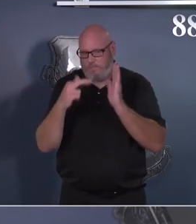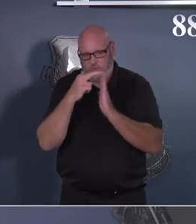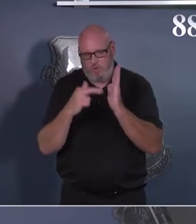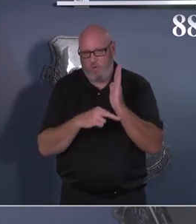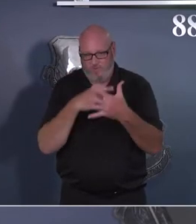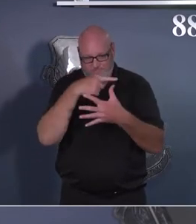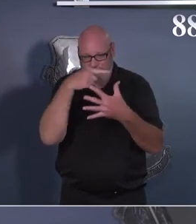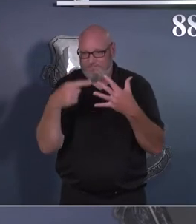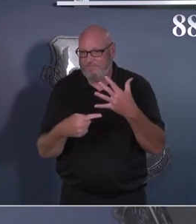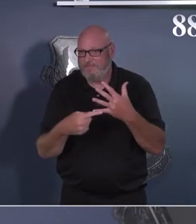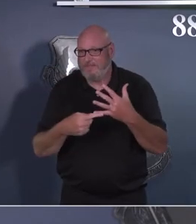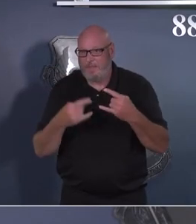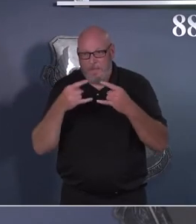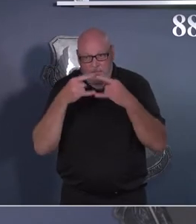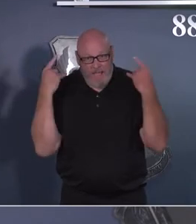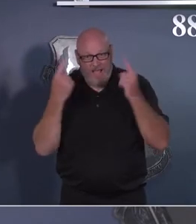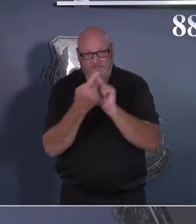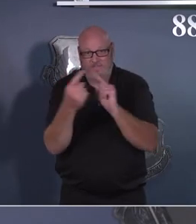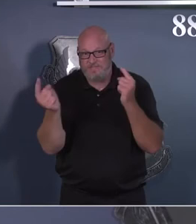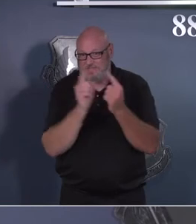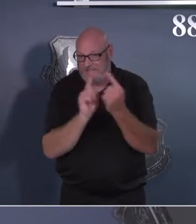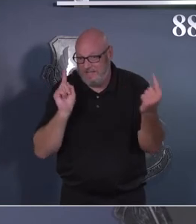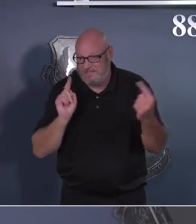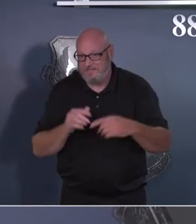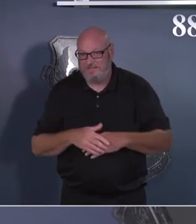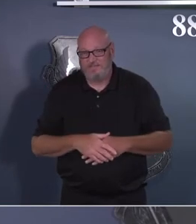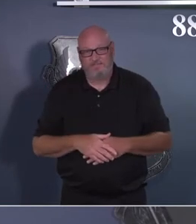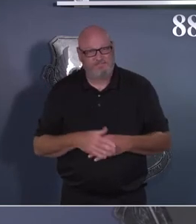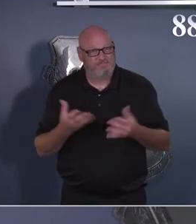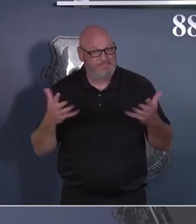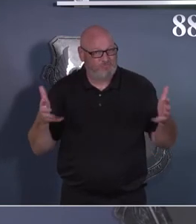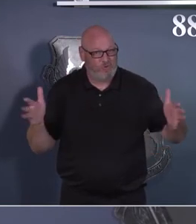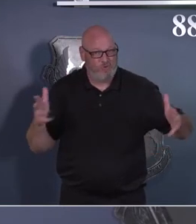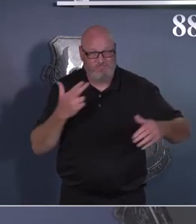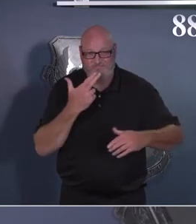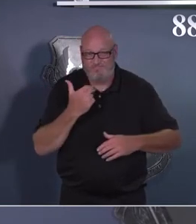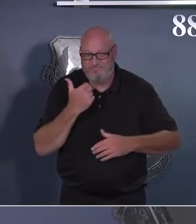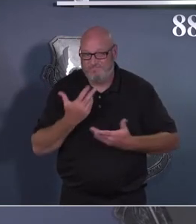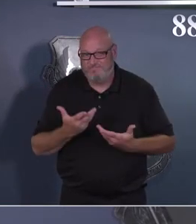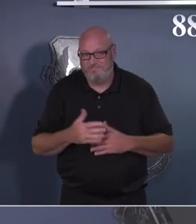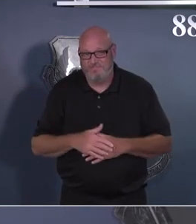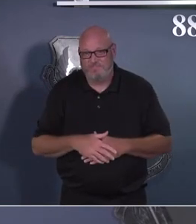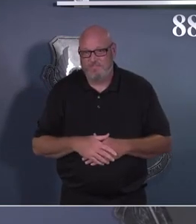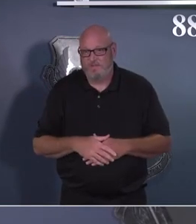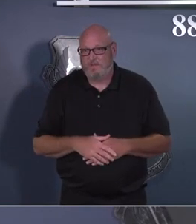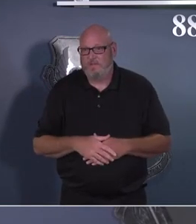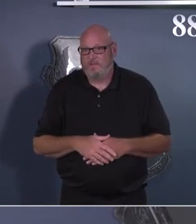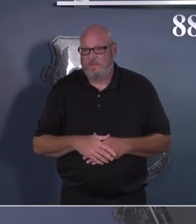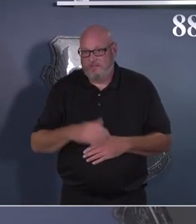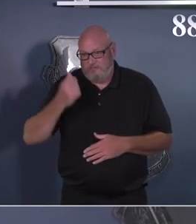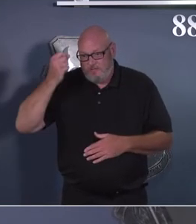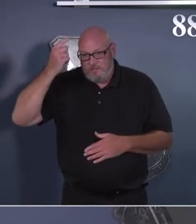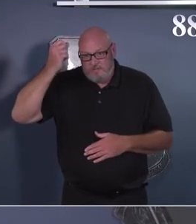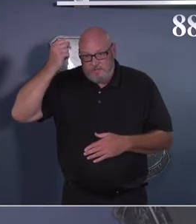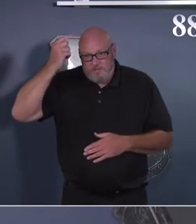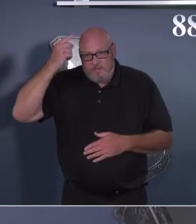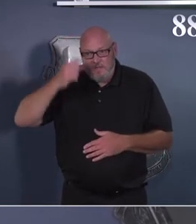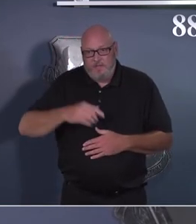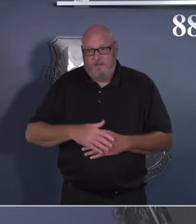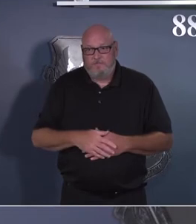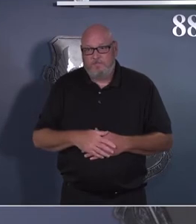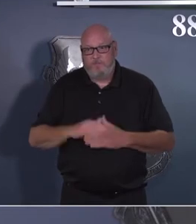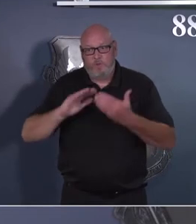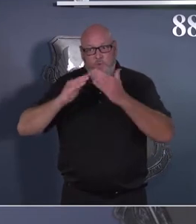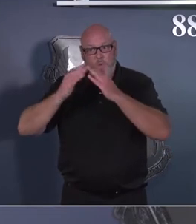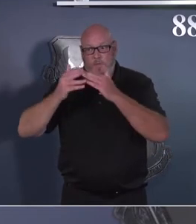in areas where there's crowds and those types of things. And even though there's not mandates out there, just be smart. Protect